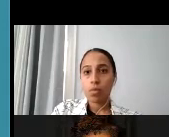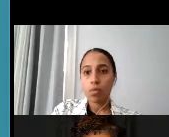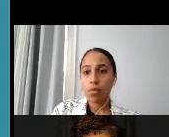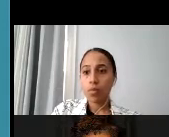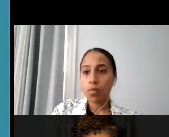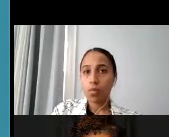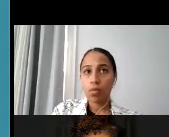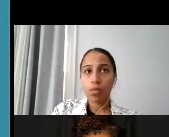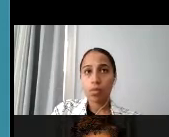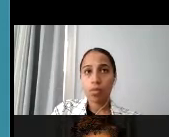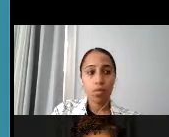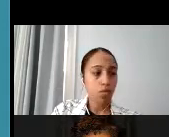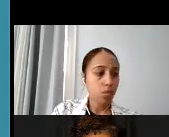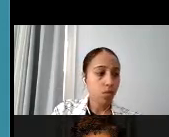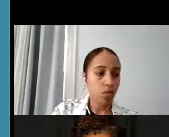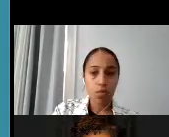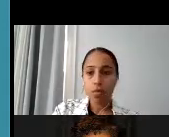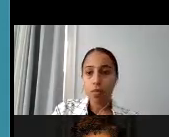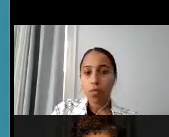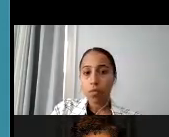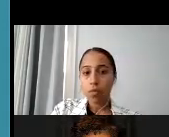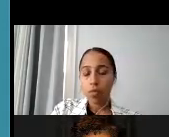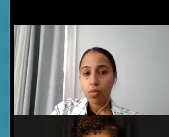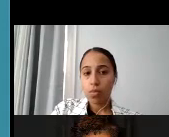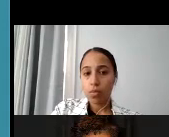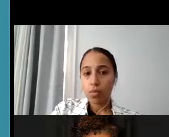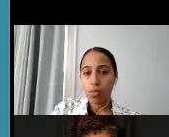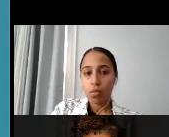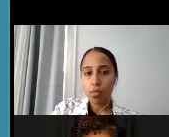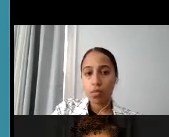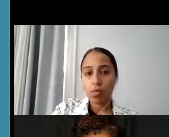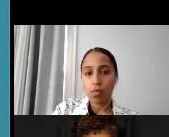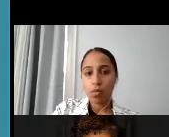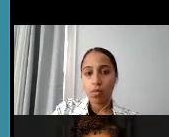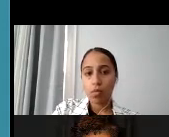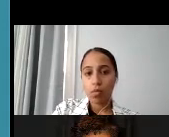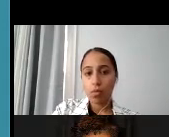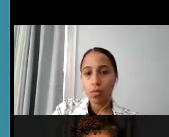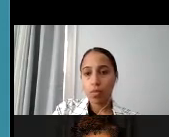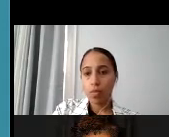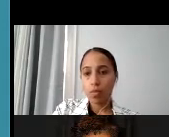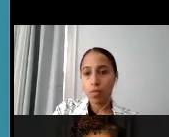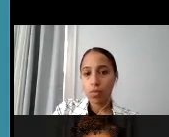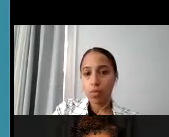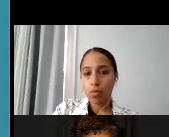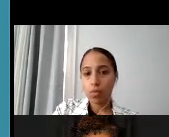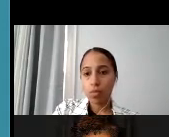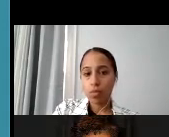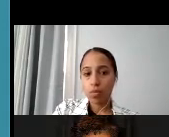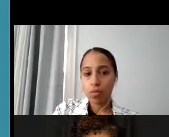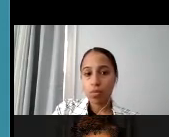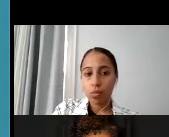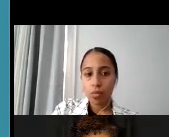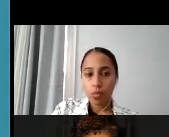as an anchor for the criteria? And to these two, I would like to add a couple of more, which I think are more